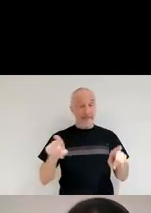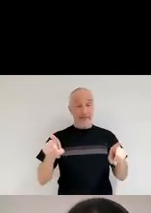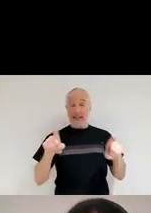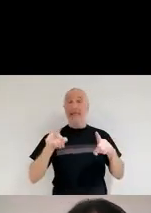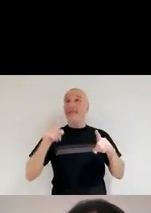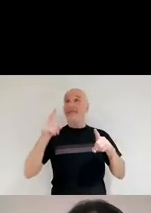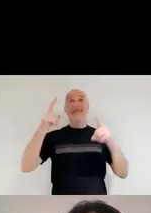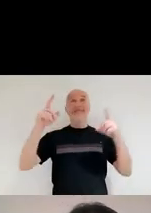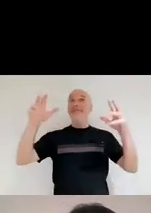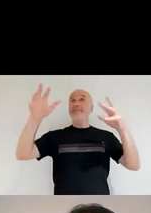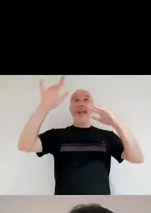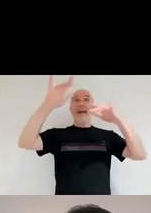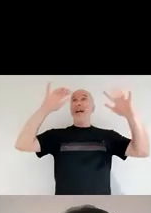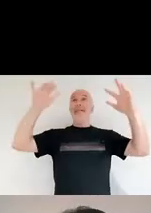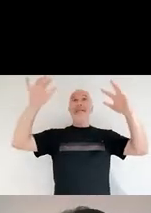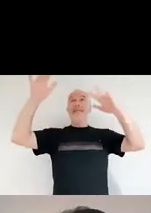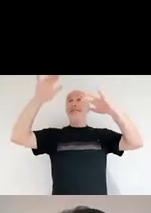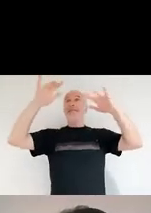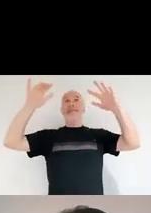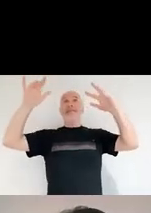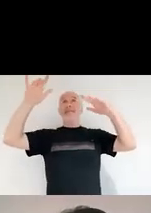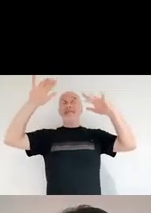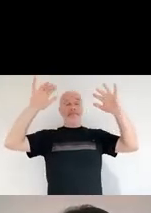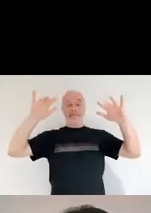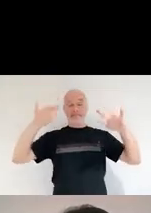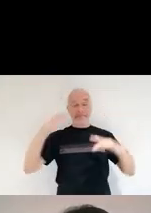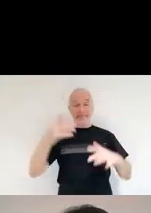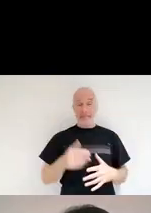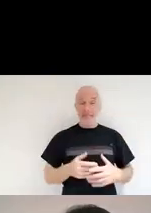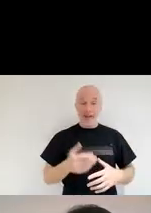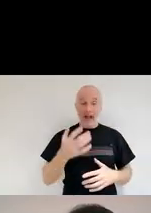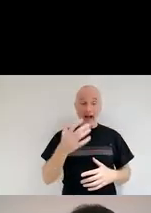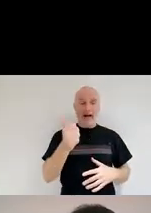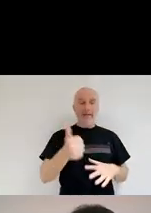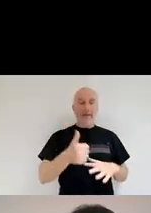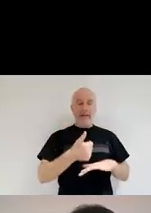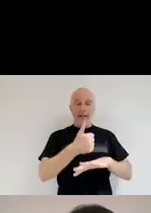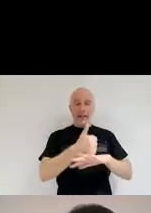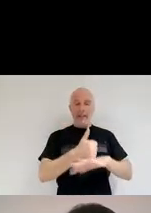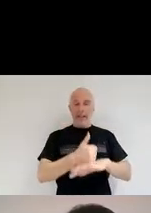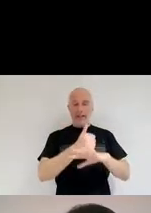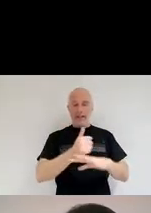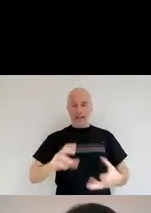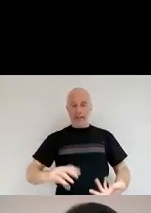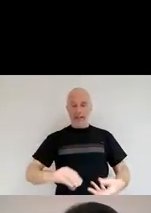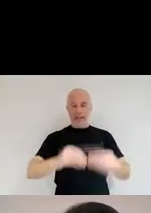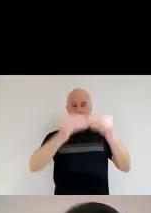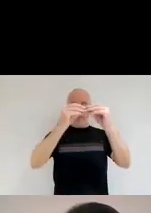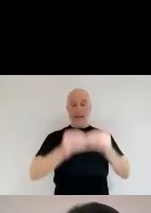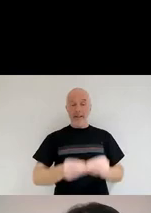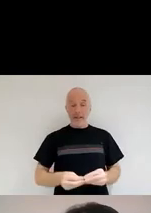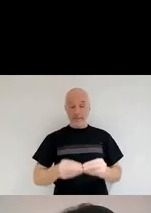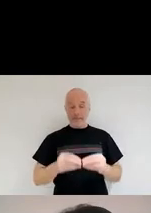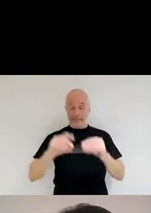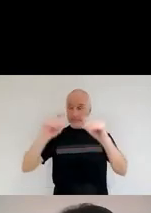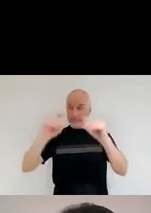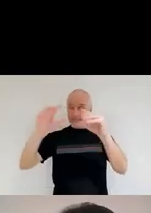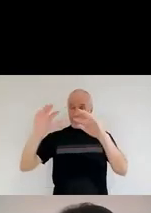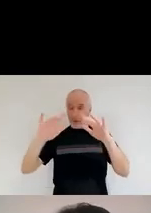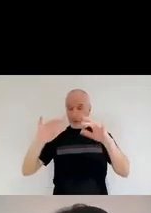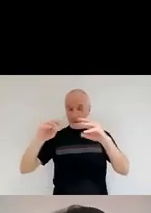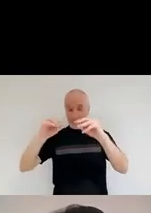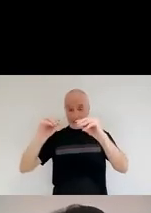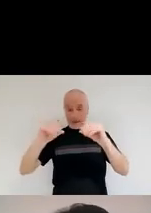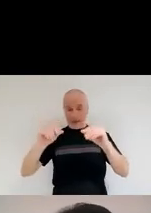space and they have a very basic formation. So the dust itself is usually made